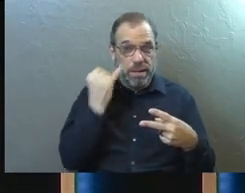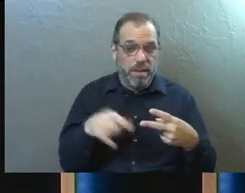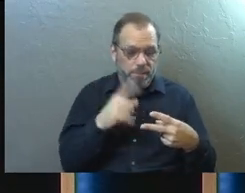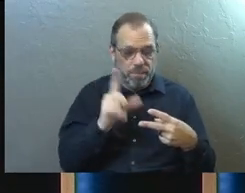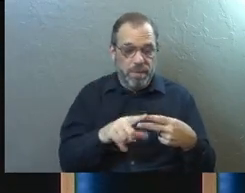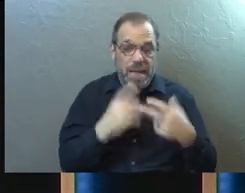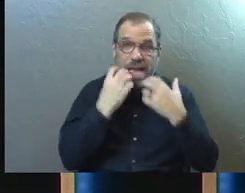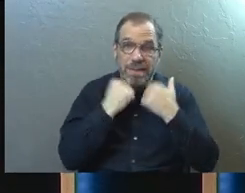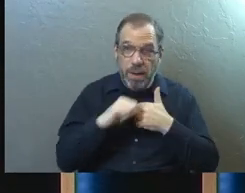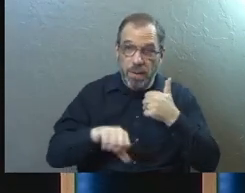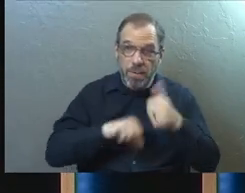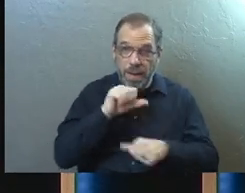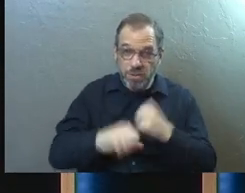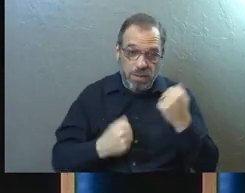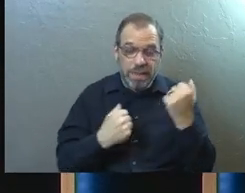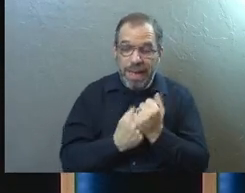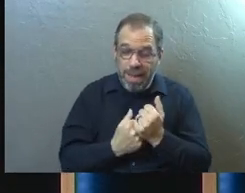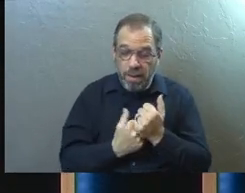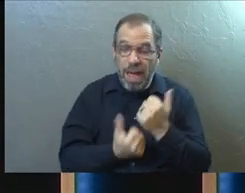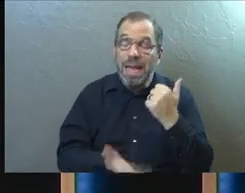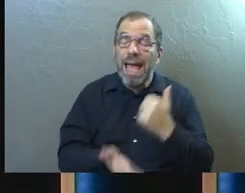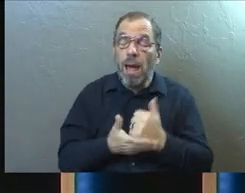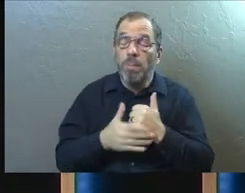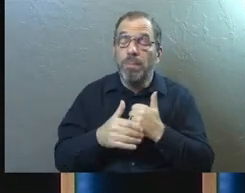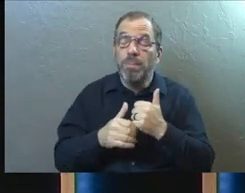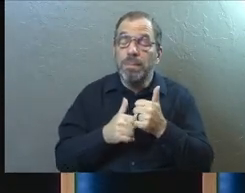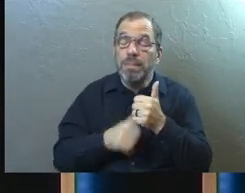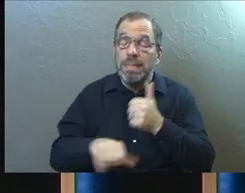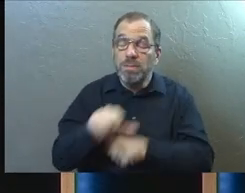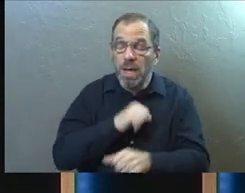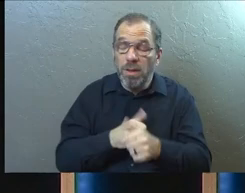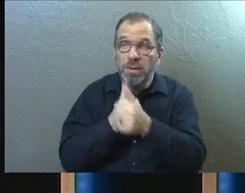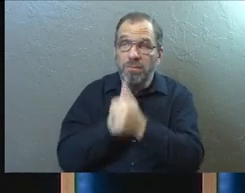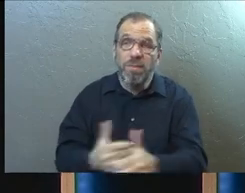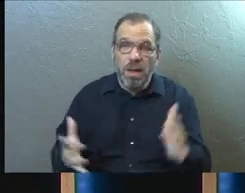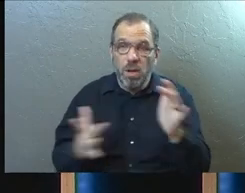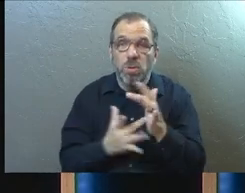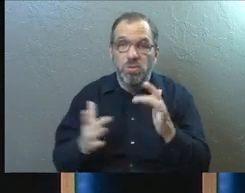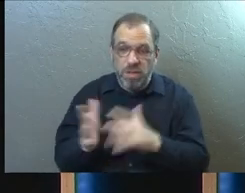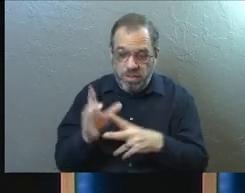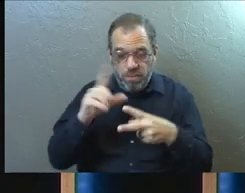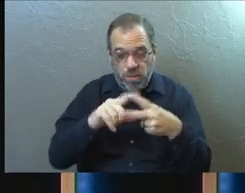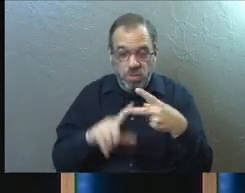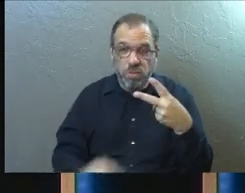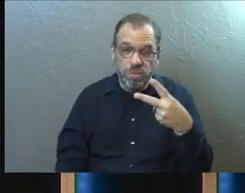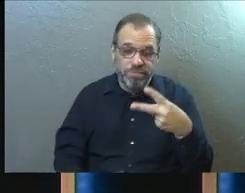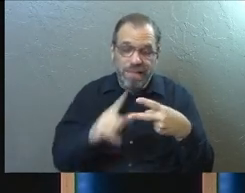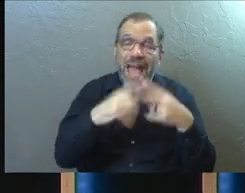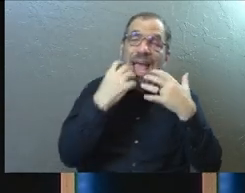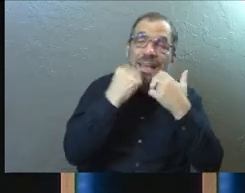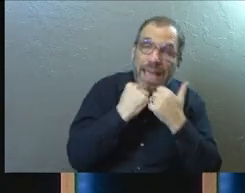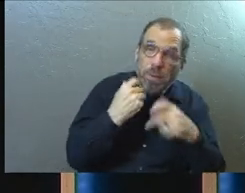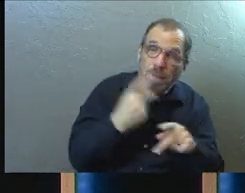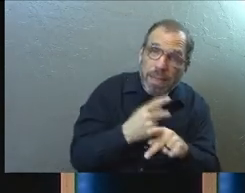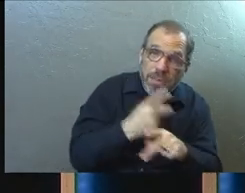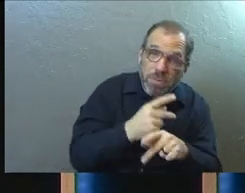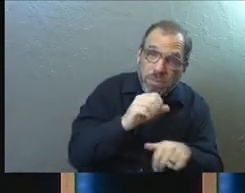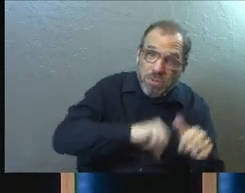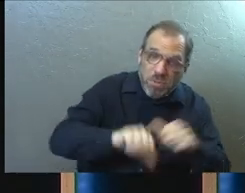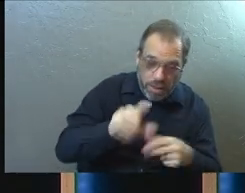that, care about each other and help each other follow Jesus. Care about each other and help each other follow Jesus.